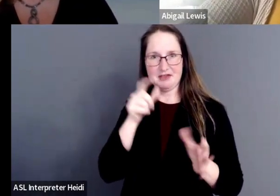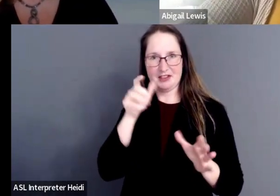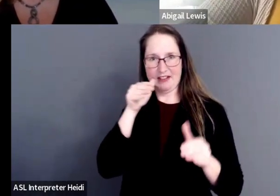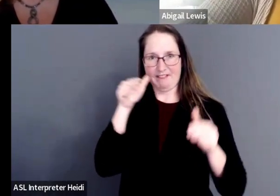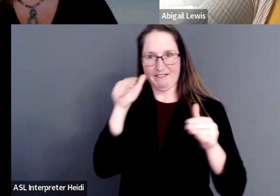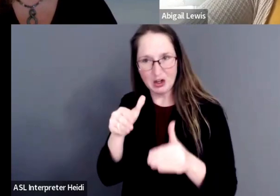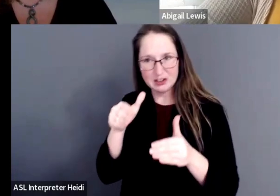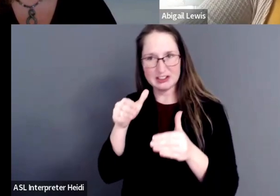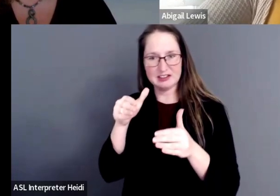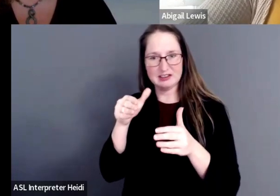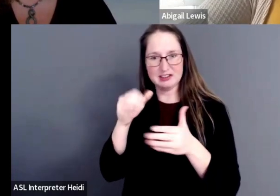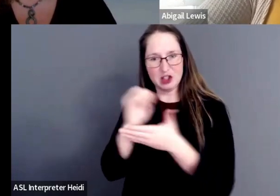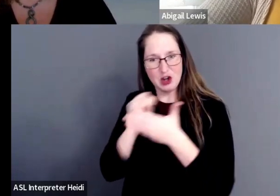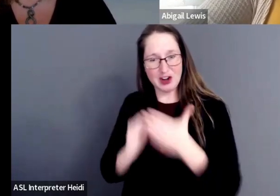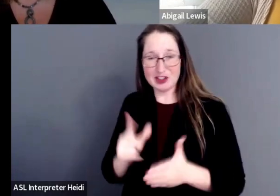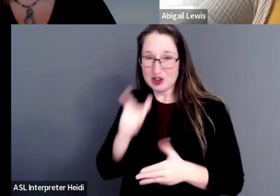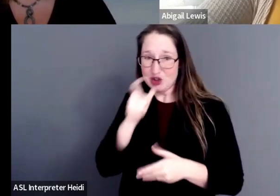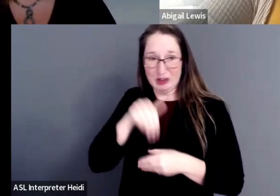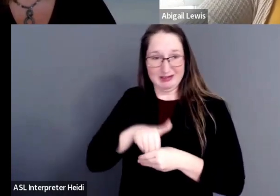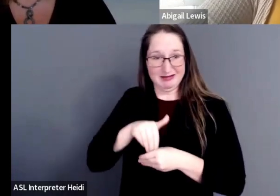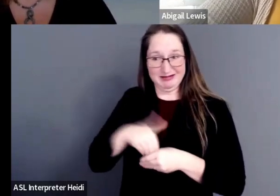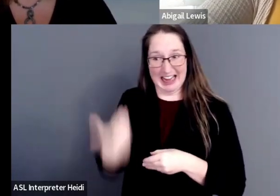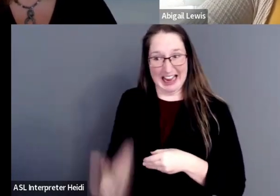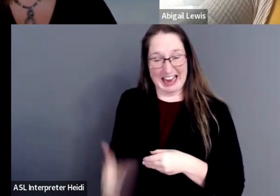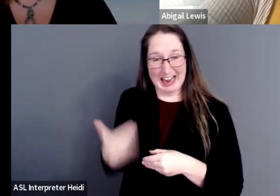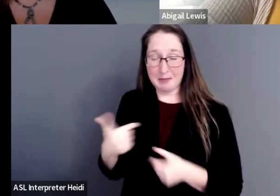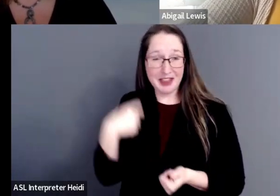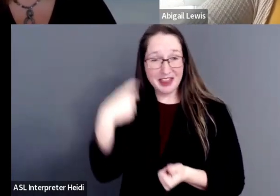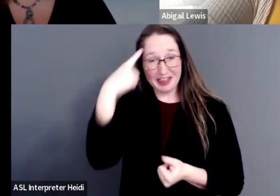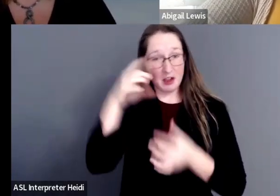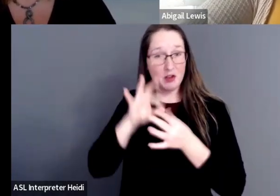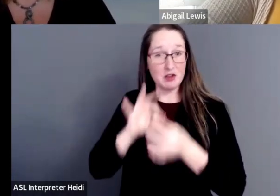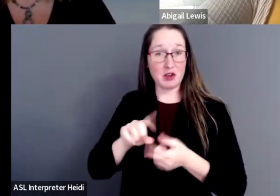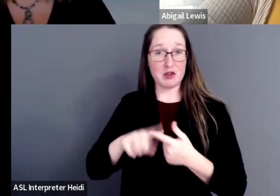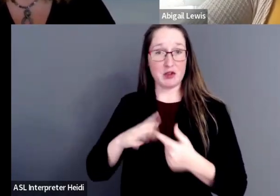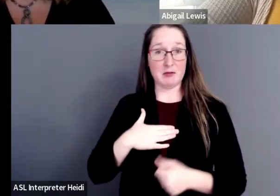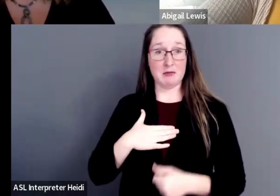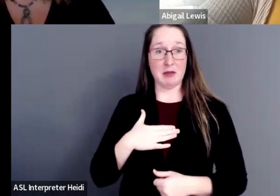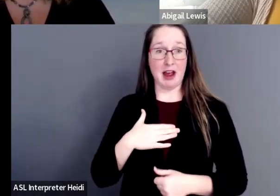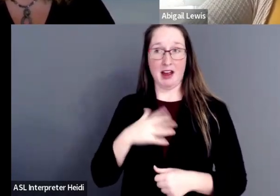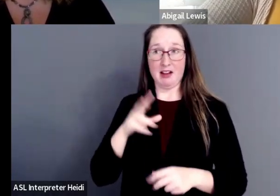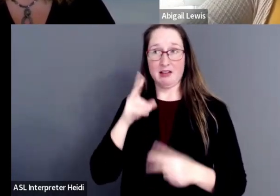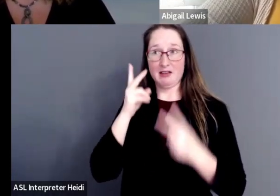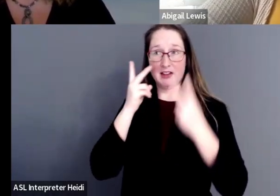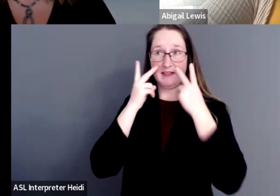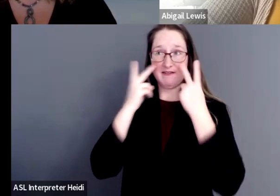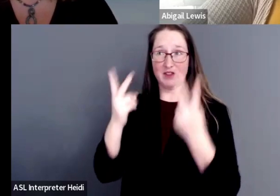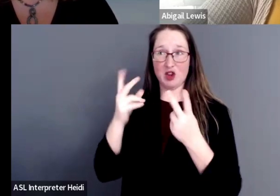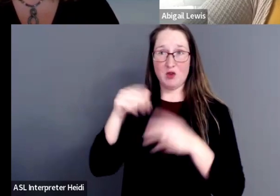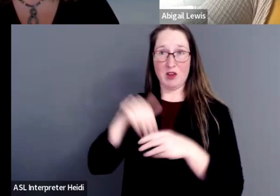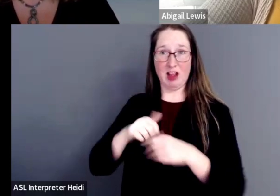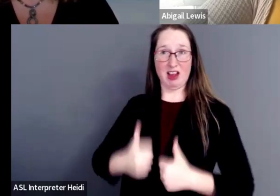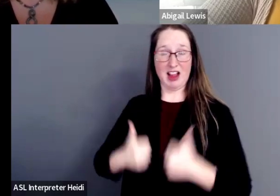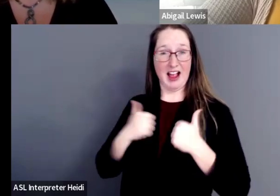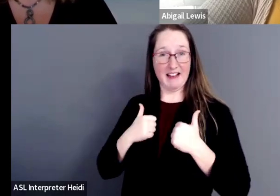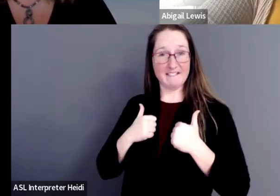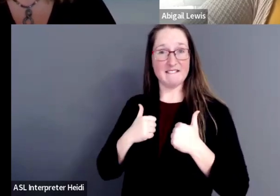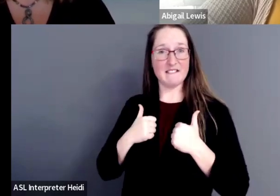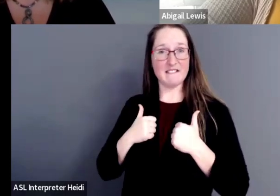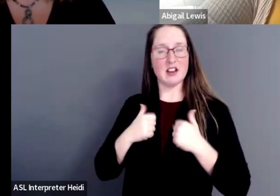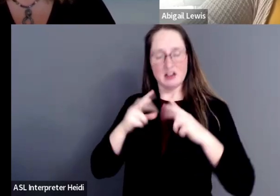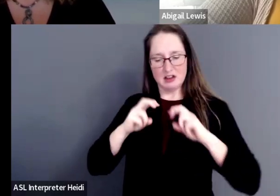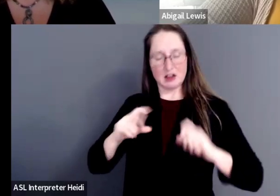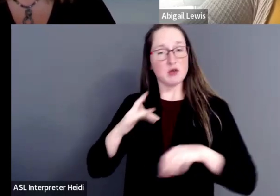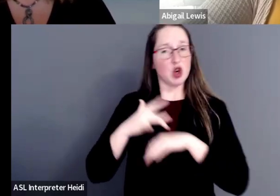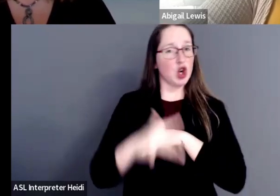It's really just part of who I am. I think in terms of my outlook in life. And I did have some earlier influences.